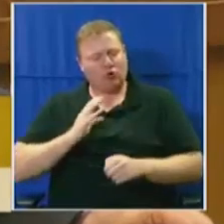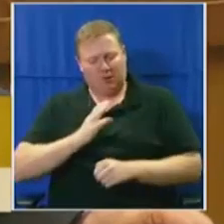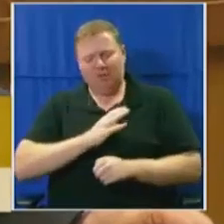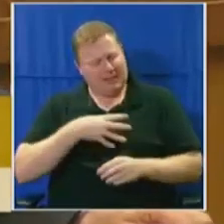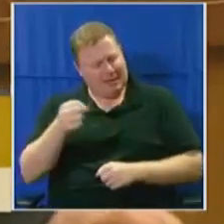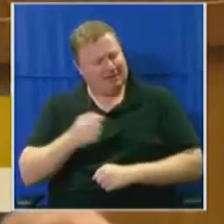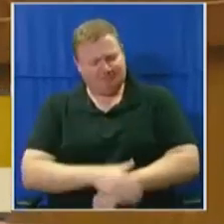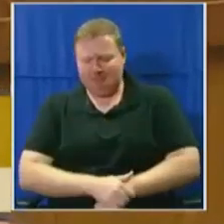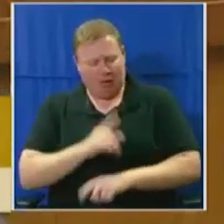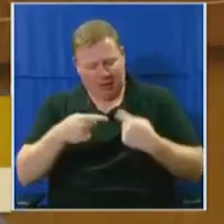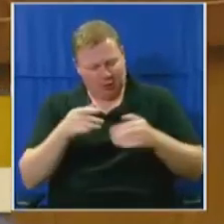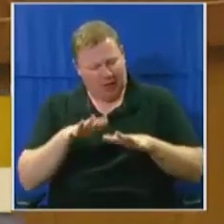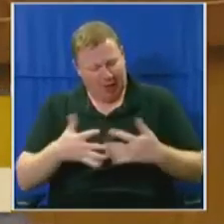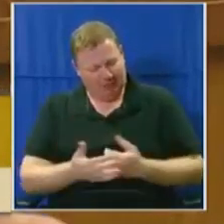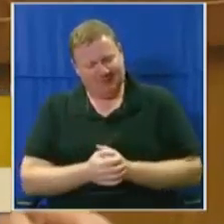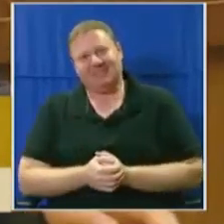we cannot allow that.